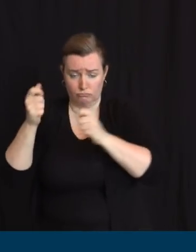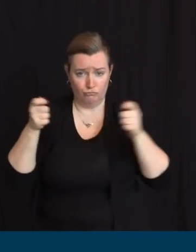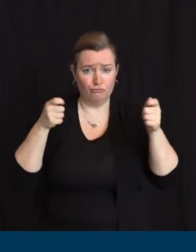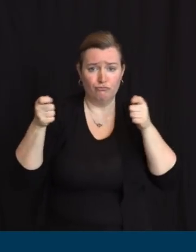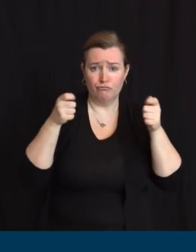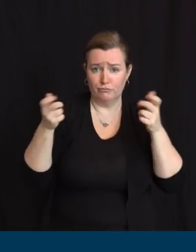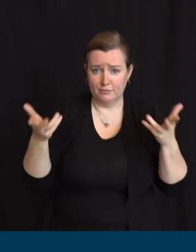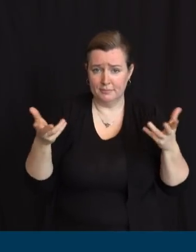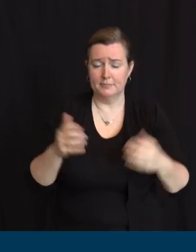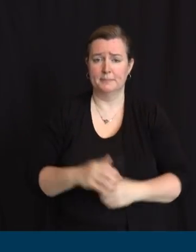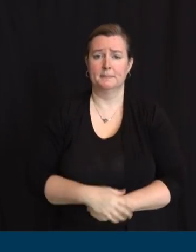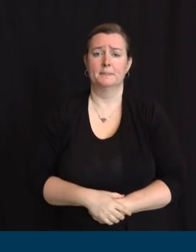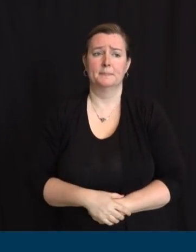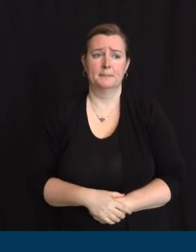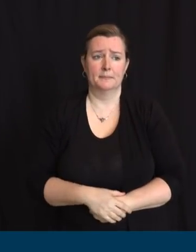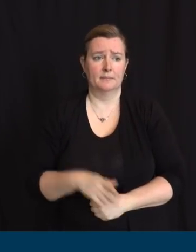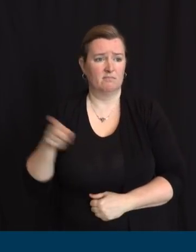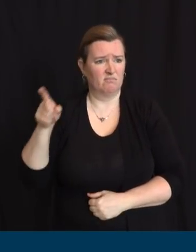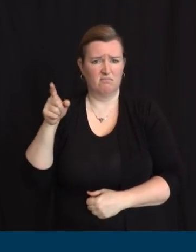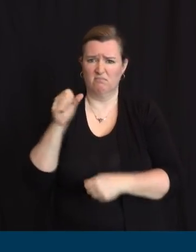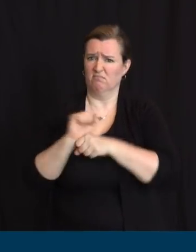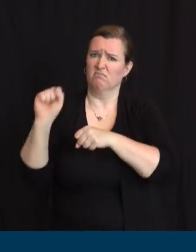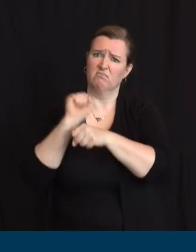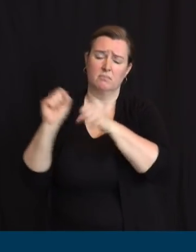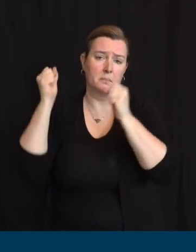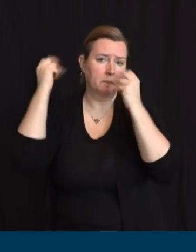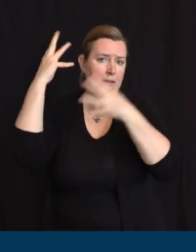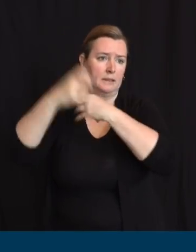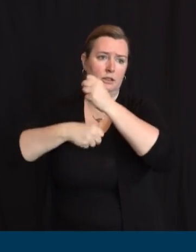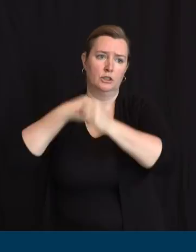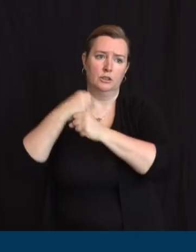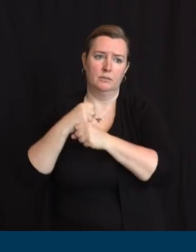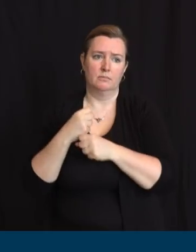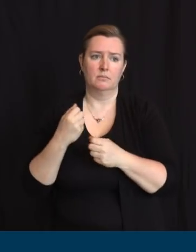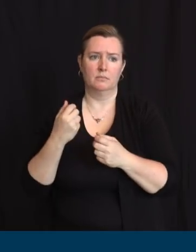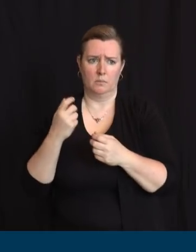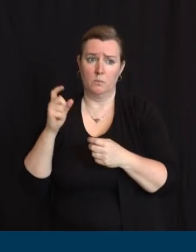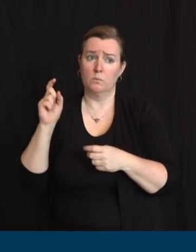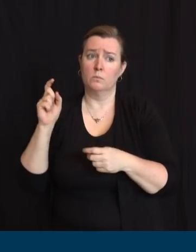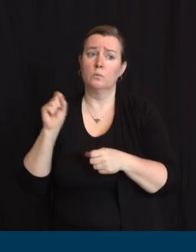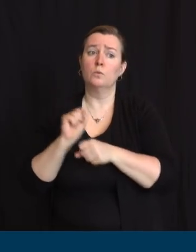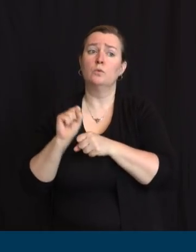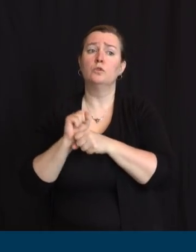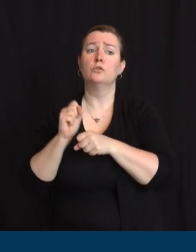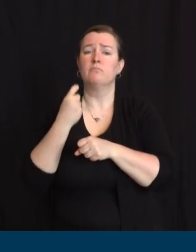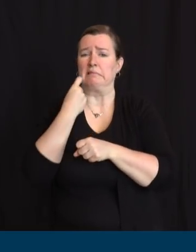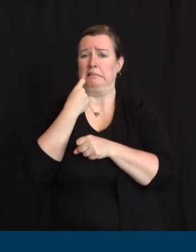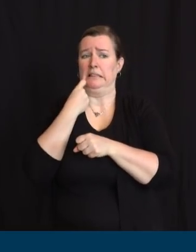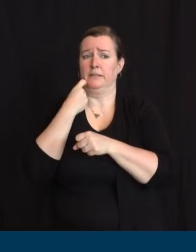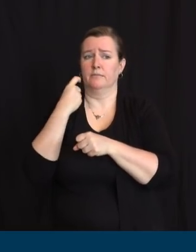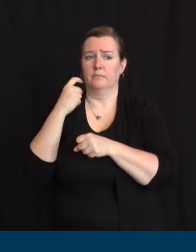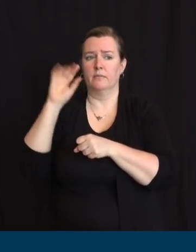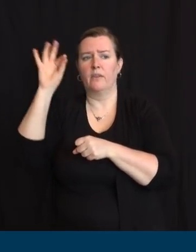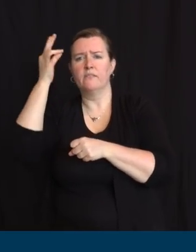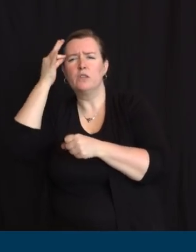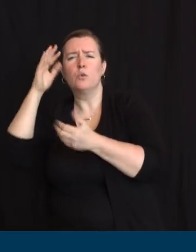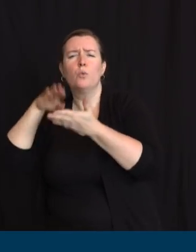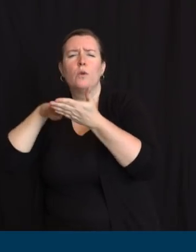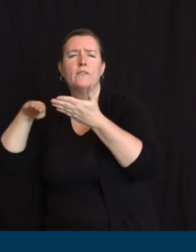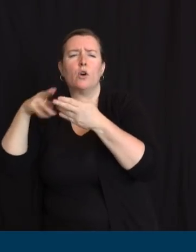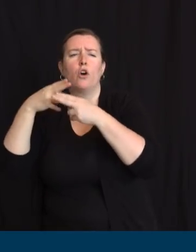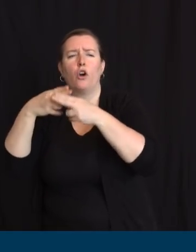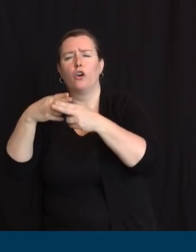And his last work was on the structural analysis we needed for our federal waiver of the weight limits on our highways for